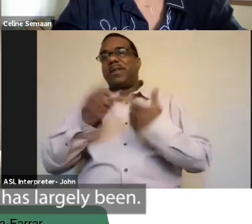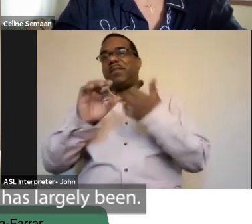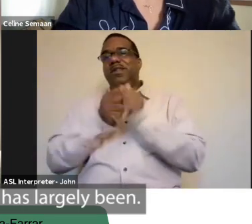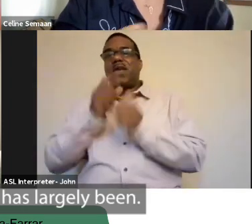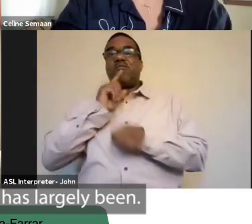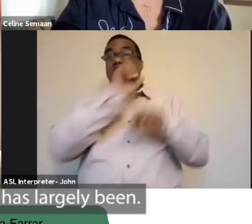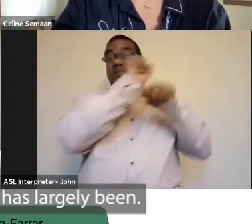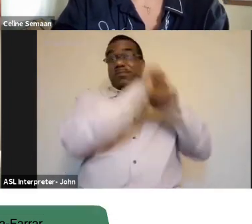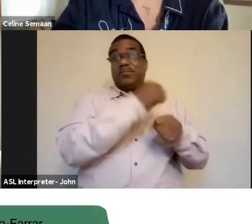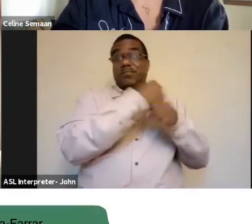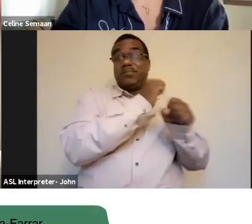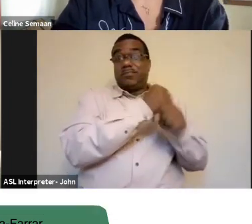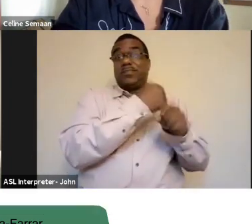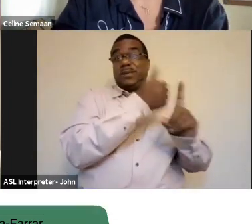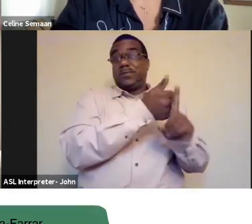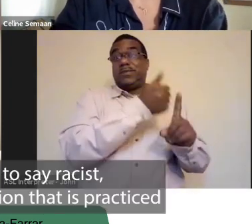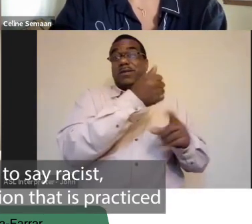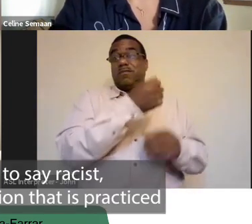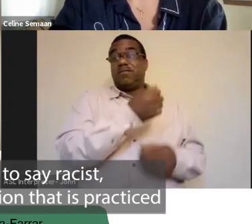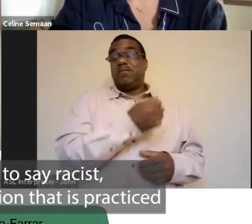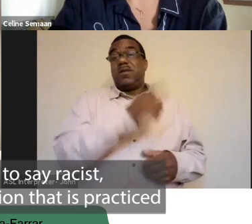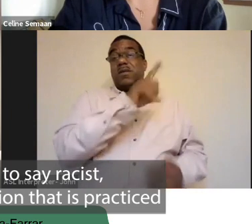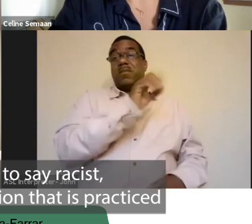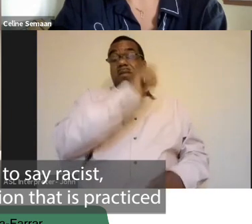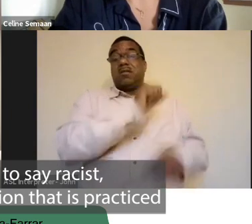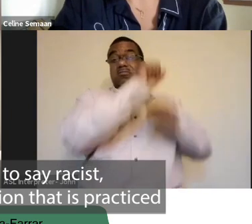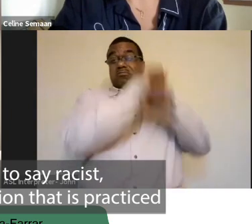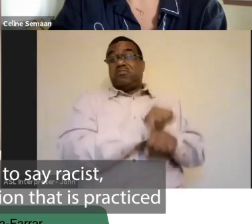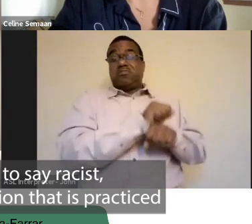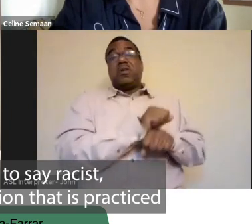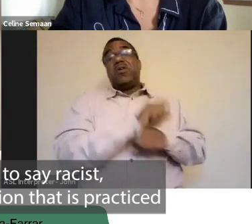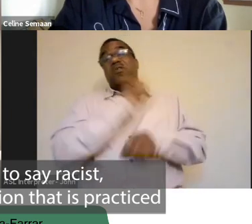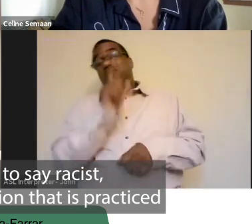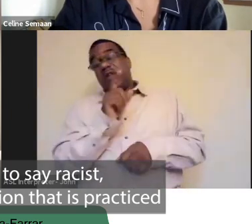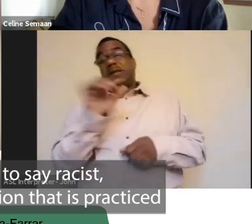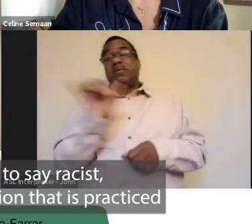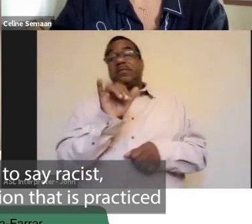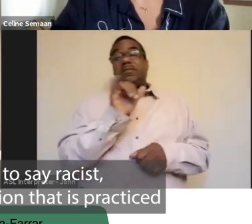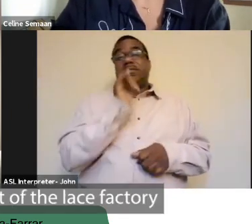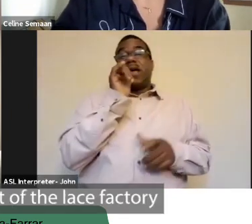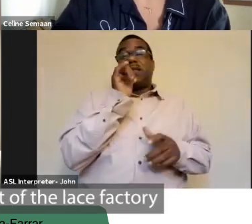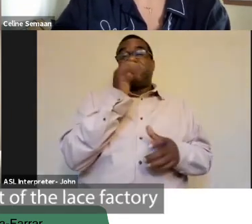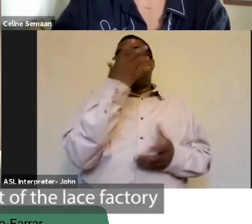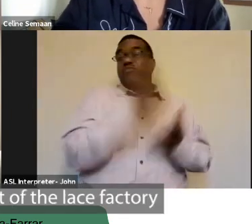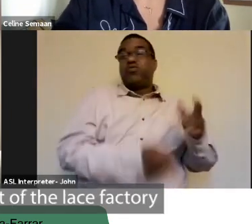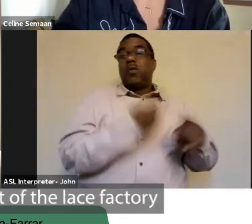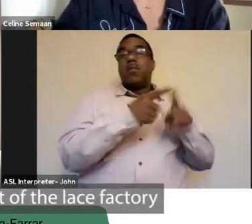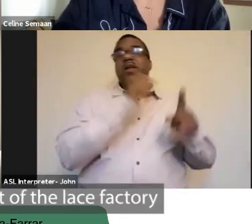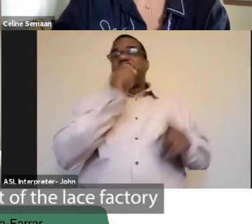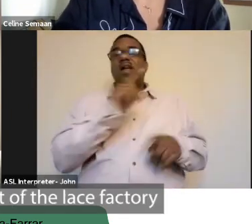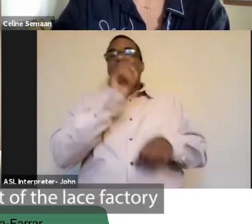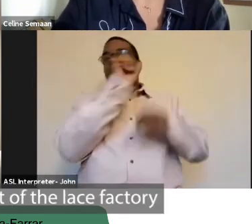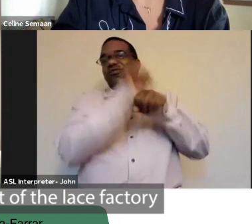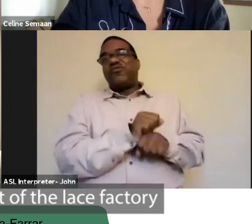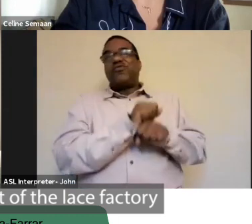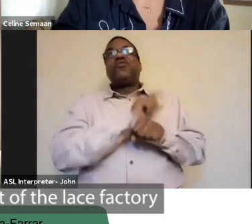has largely been, I don't want to say erased, but it's not a tradition that is practiced anymore as a result